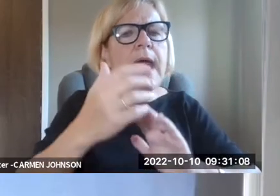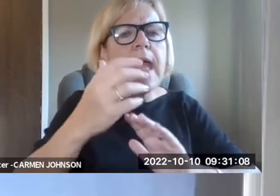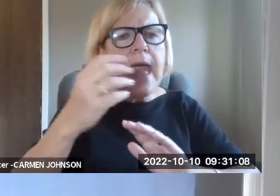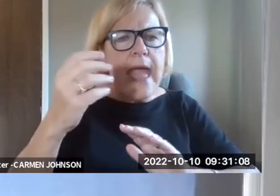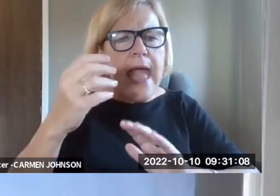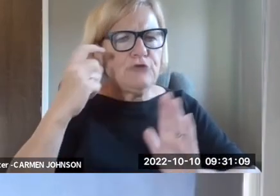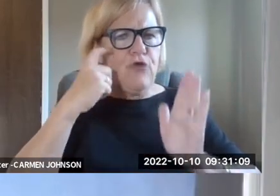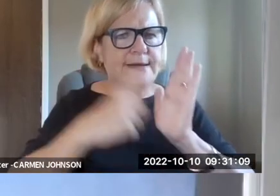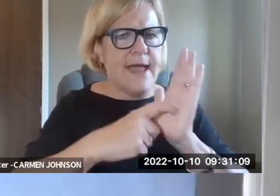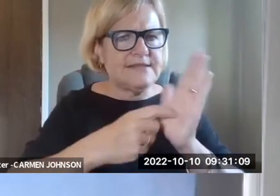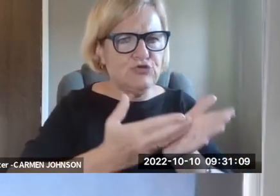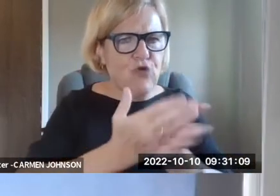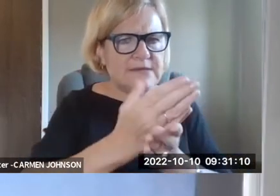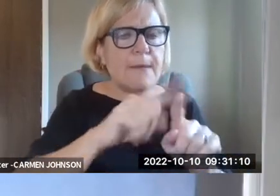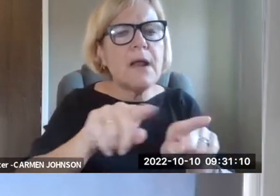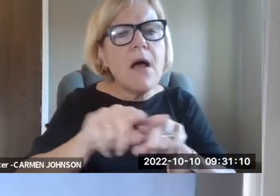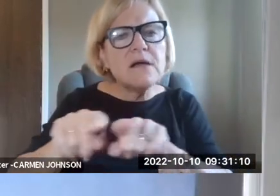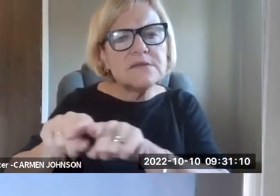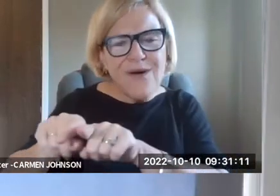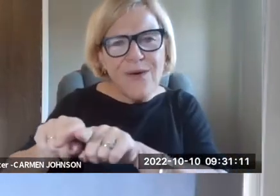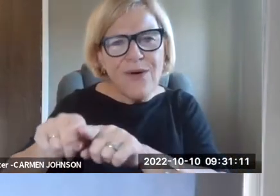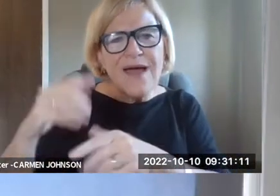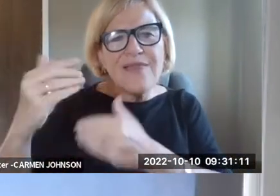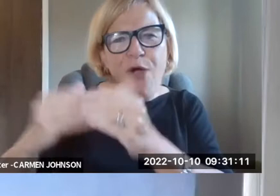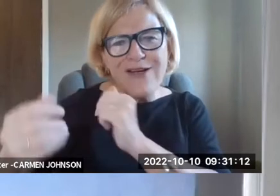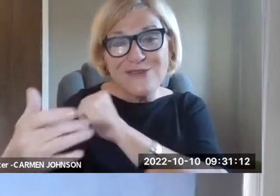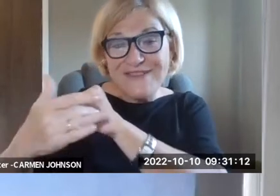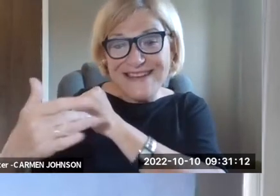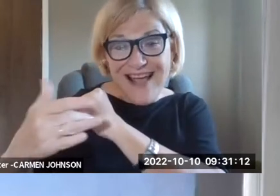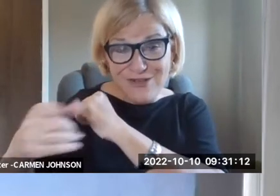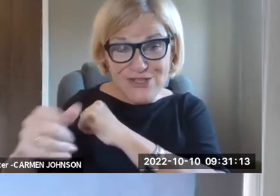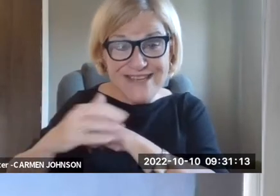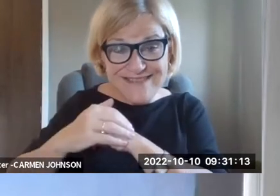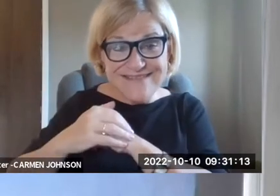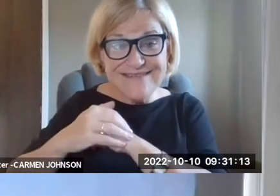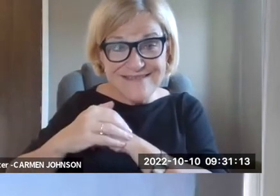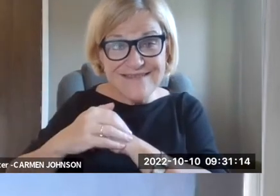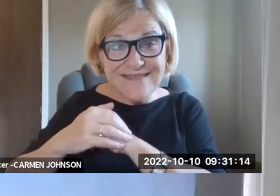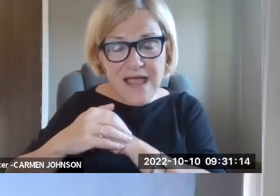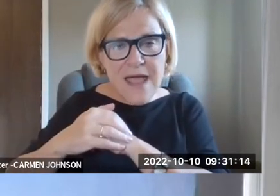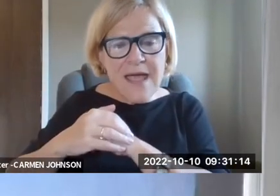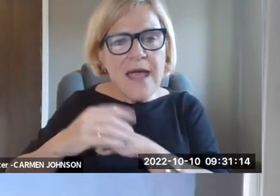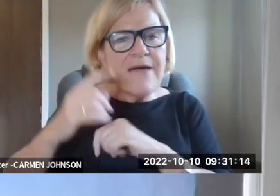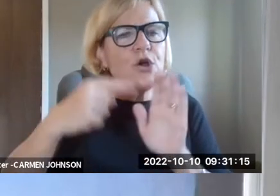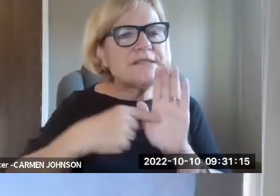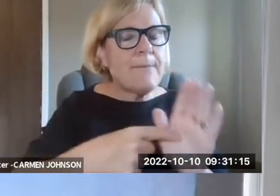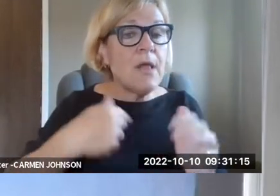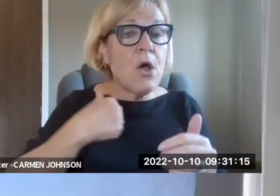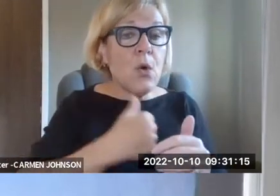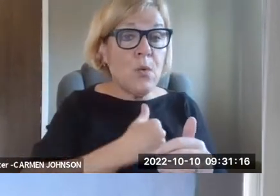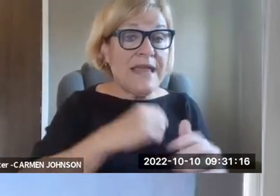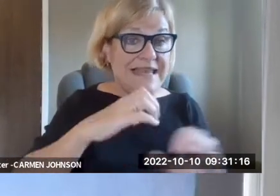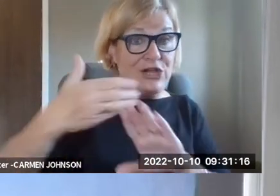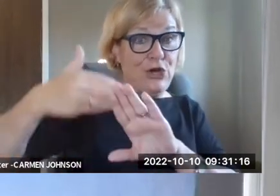um, on both the avail of the, the, the, the, progress of the law, um, in, in recognizing rights, but also,